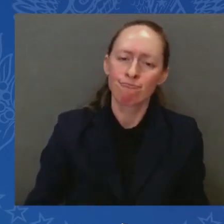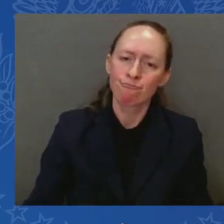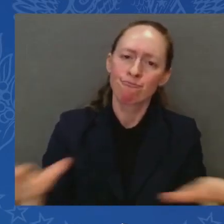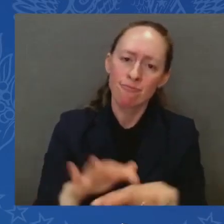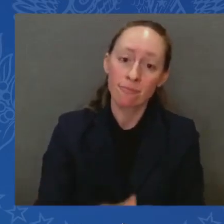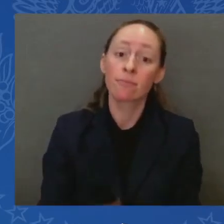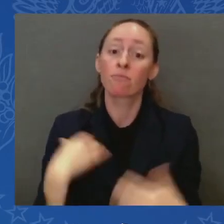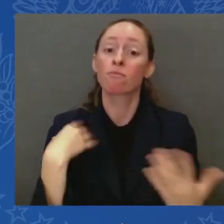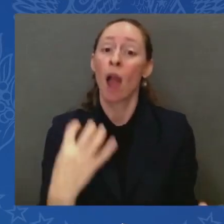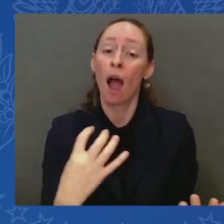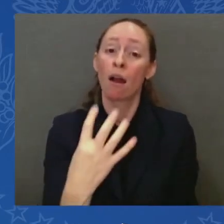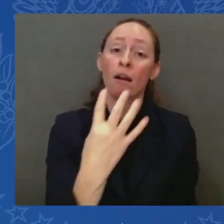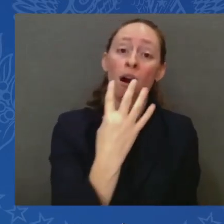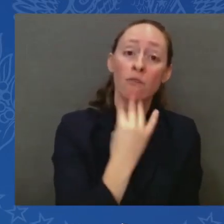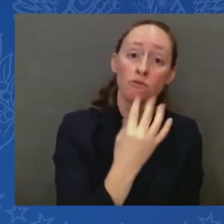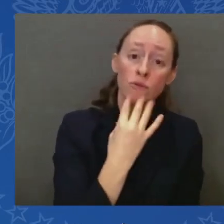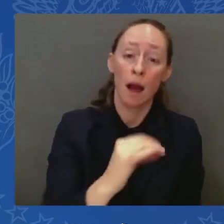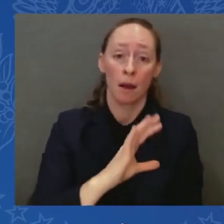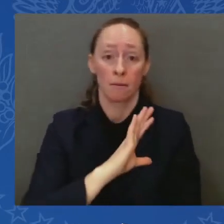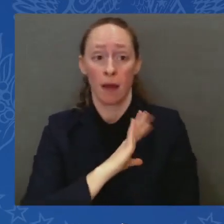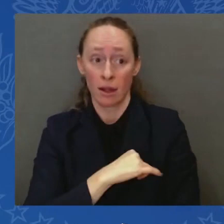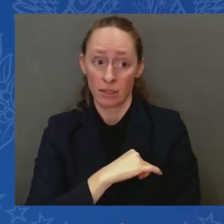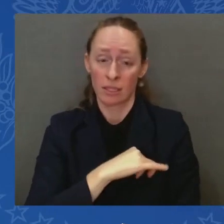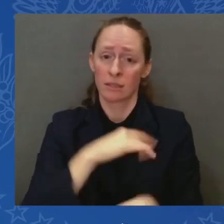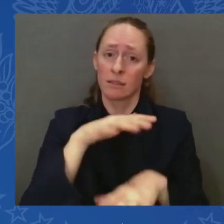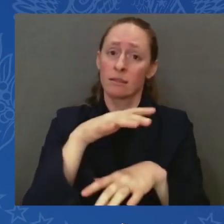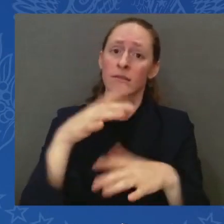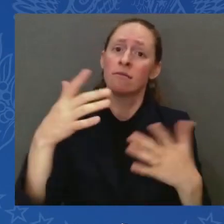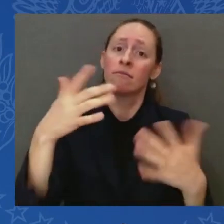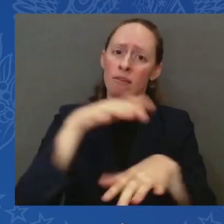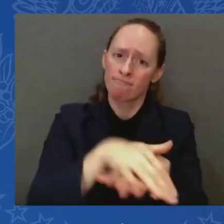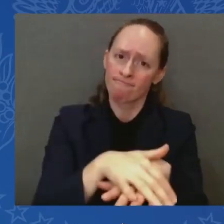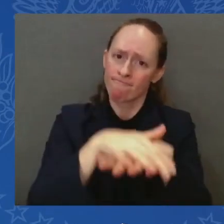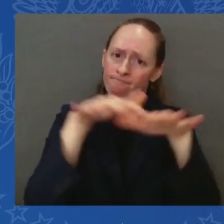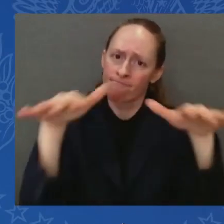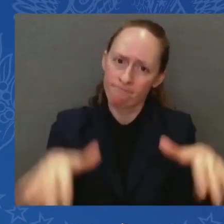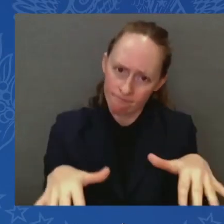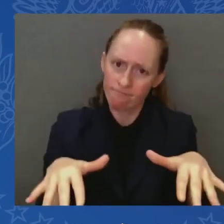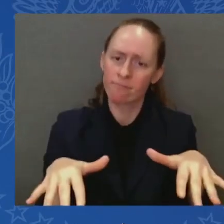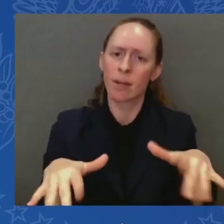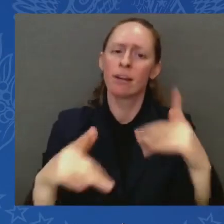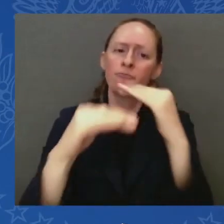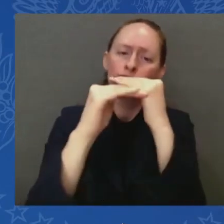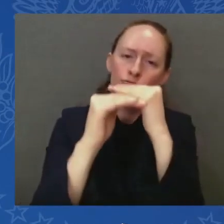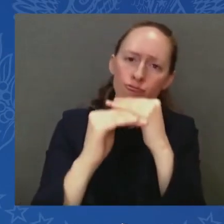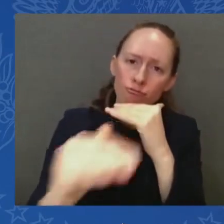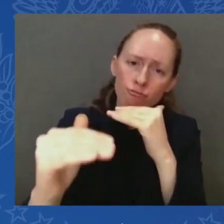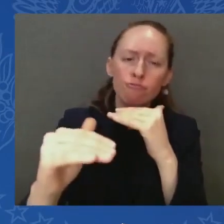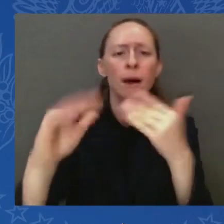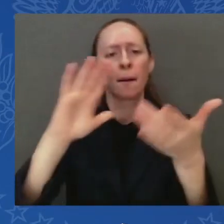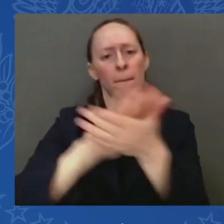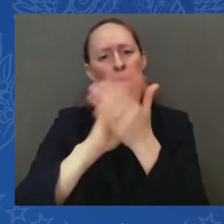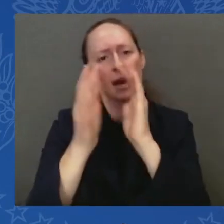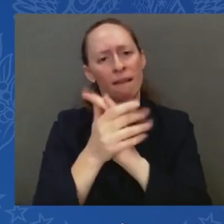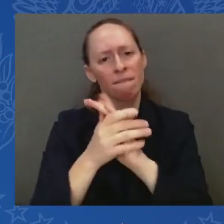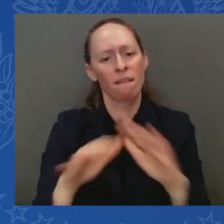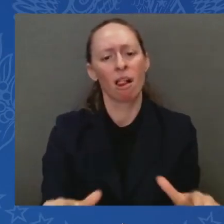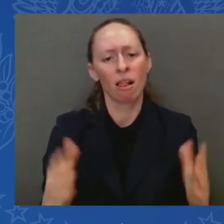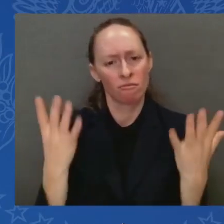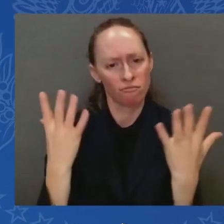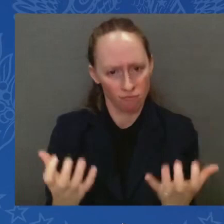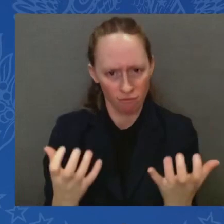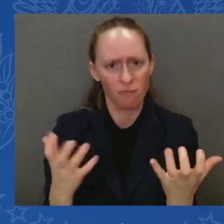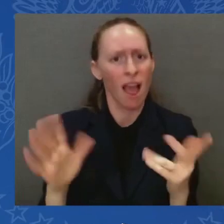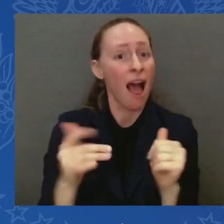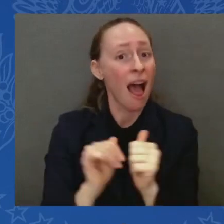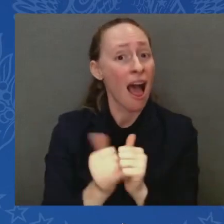security, in dignity, and in peace. For me, that means a two-state solution. We must keep working for Israel's greater